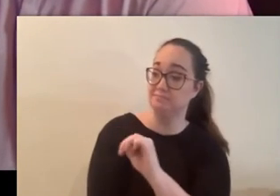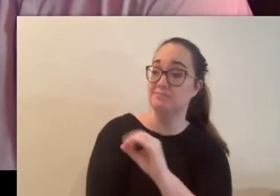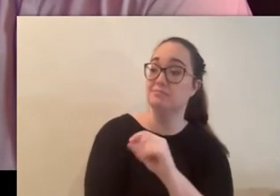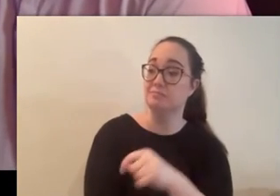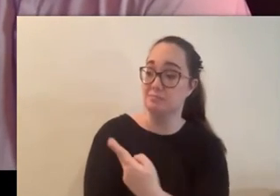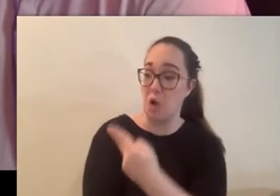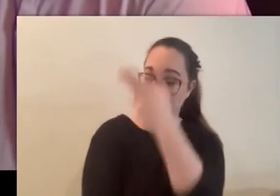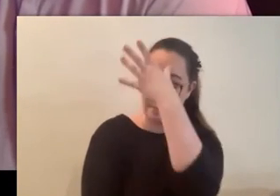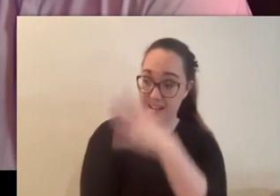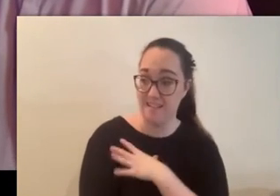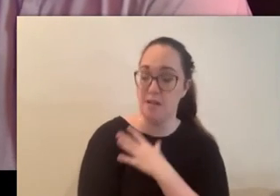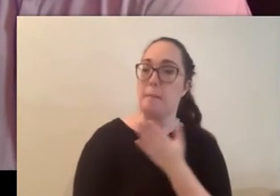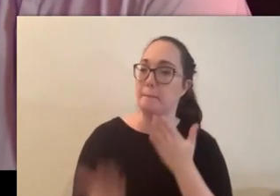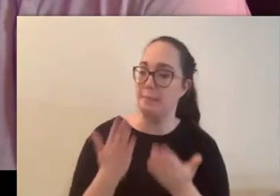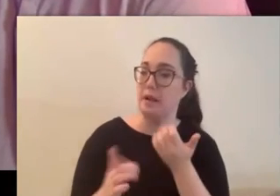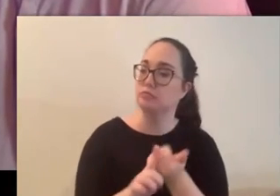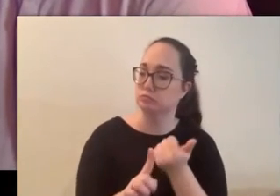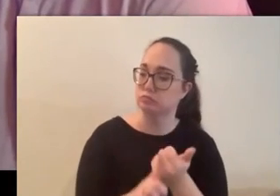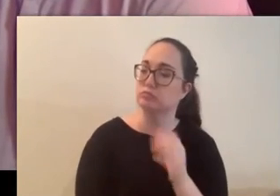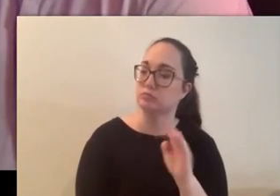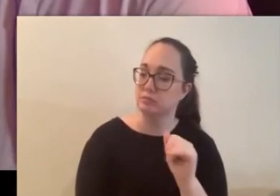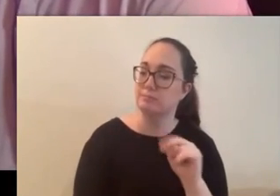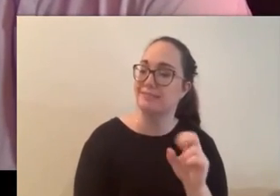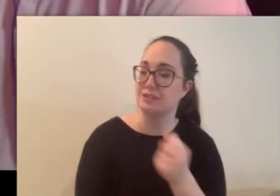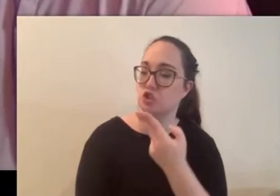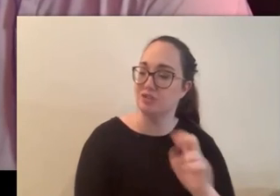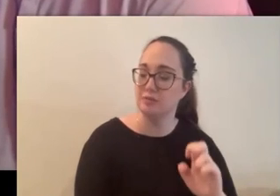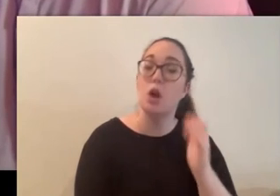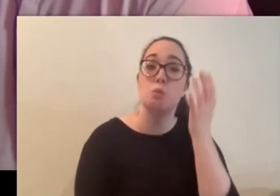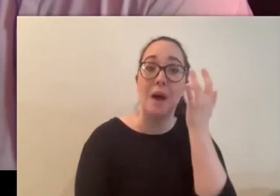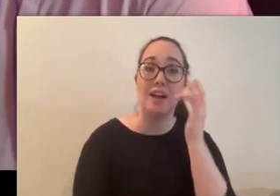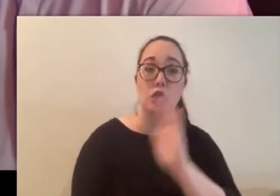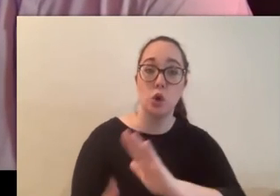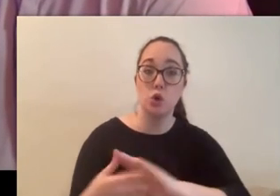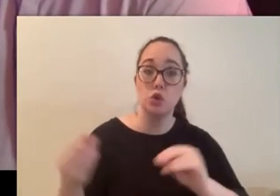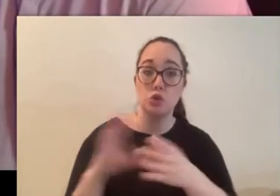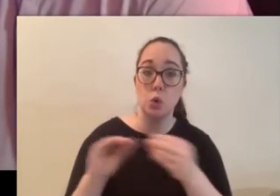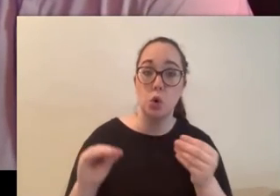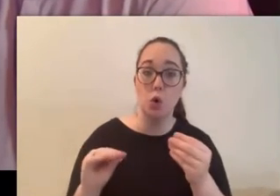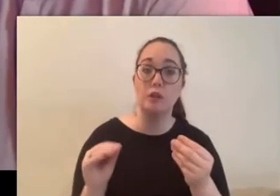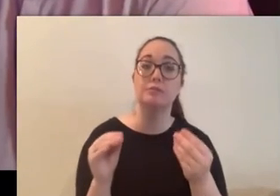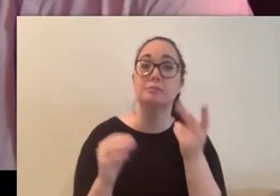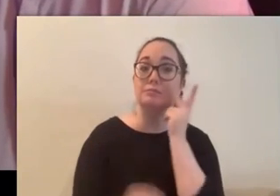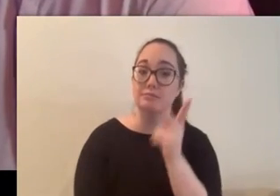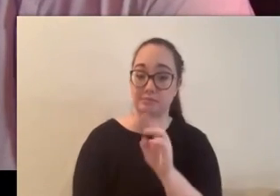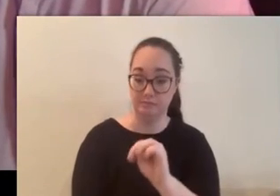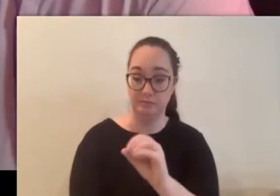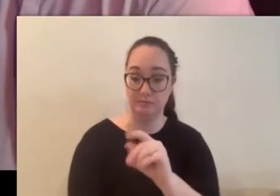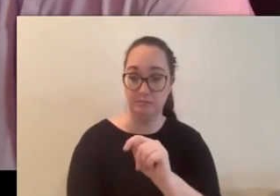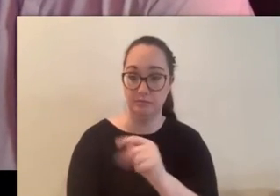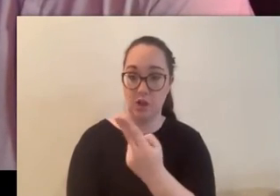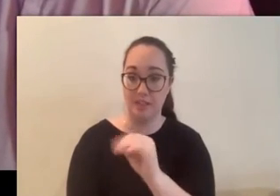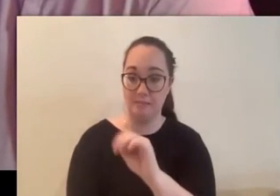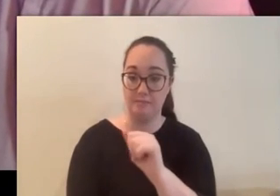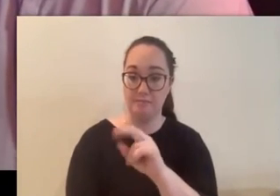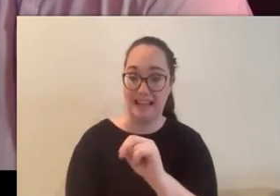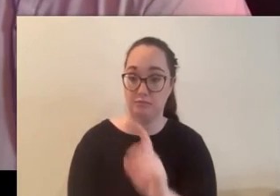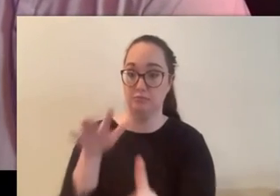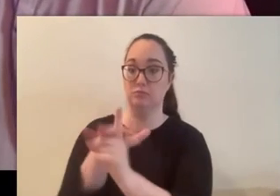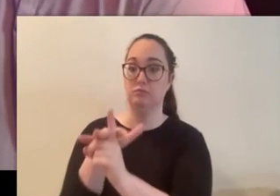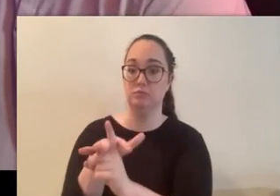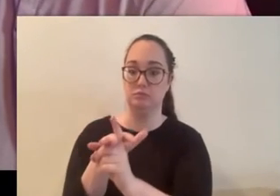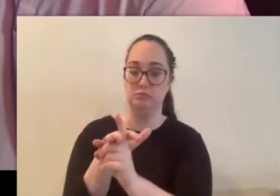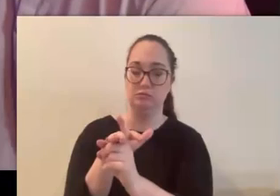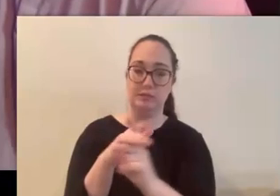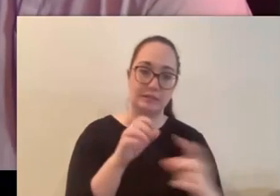be a banshee actually because in mothman mythology it's the idea that you always see a mothman before a natural disaster or something like that oh the big one in west virginia for